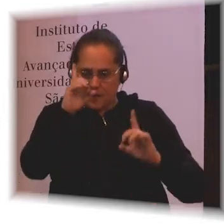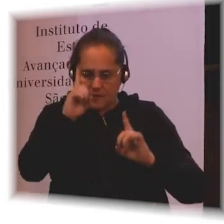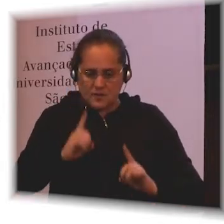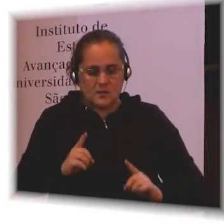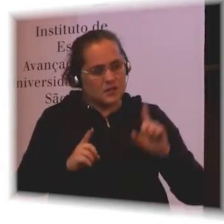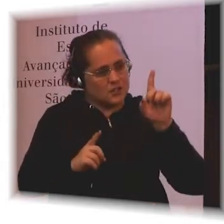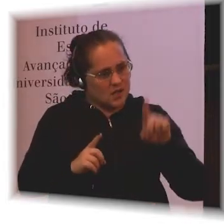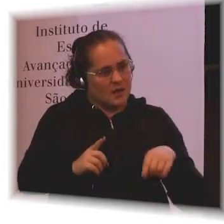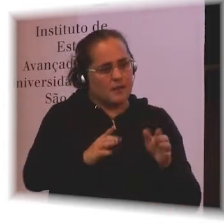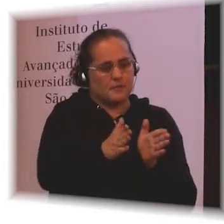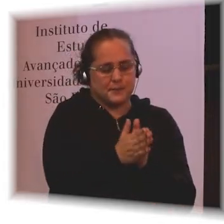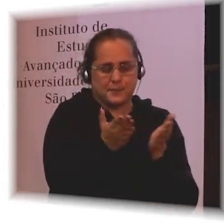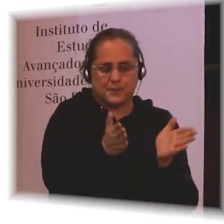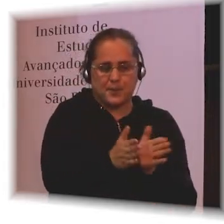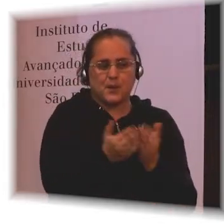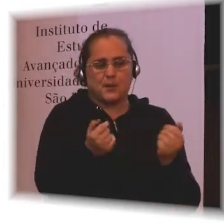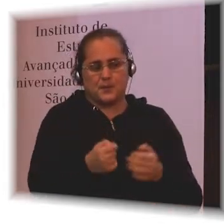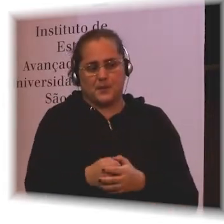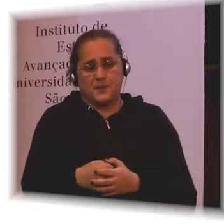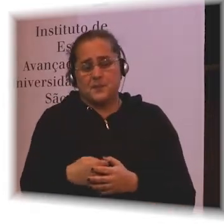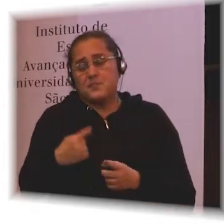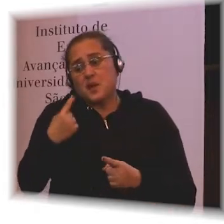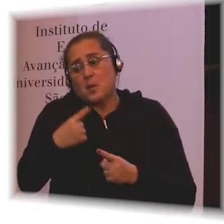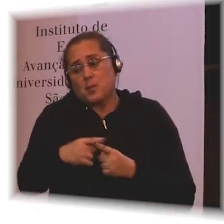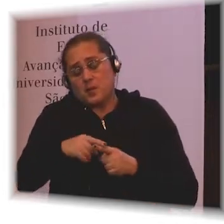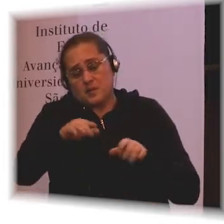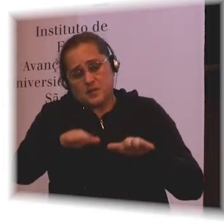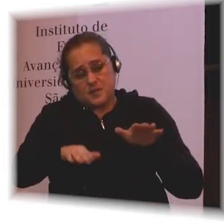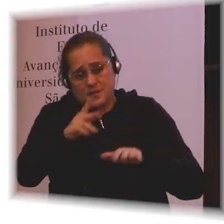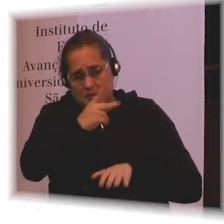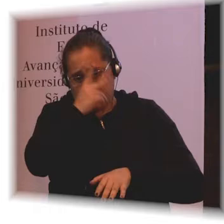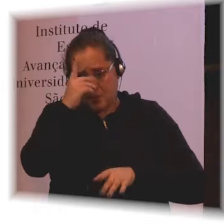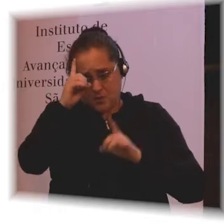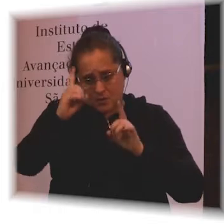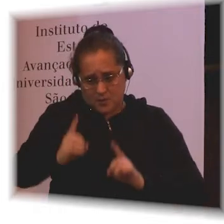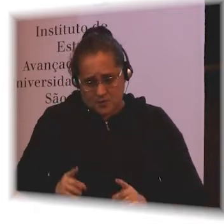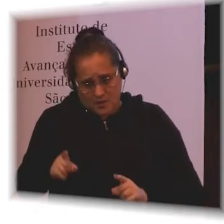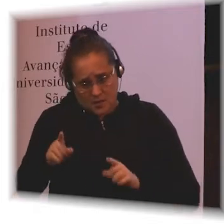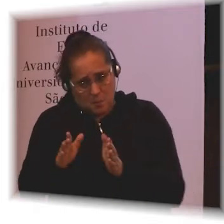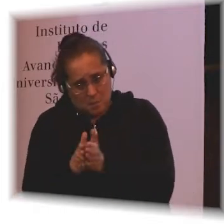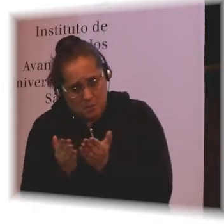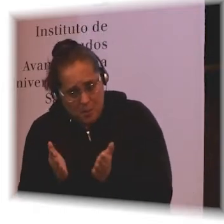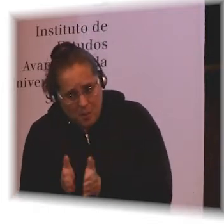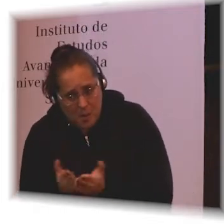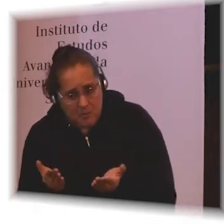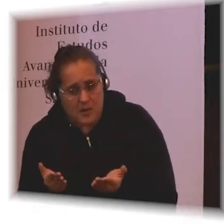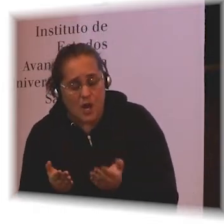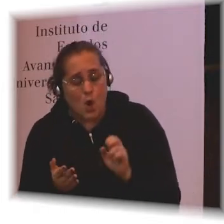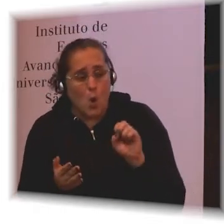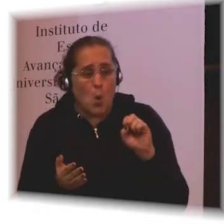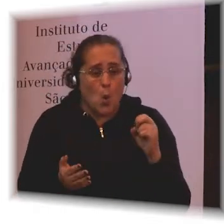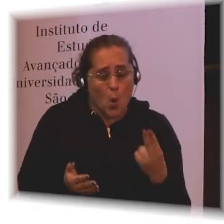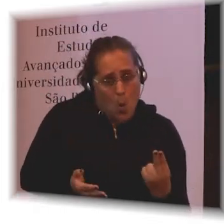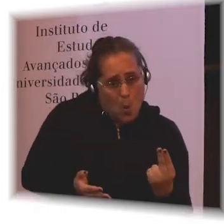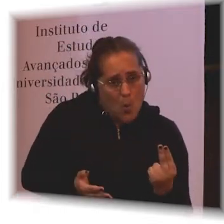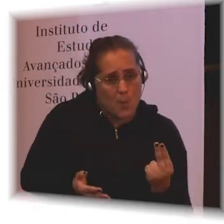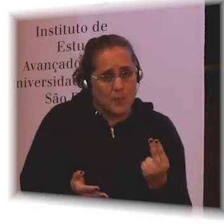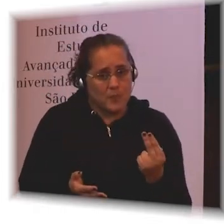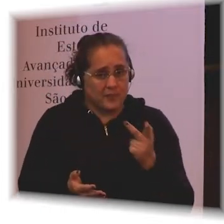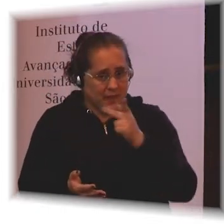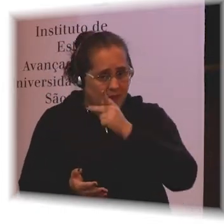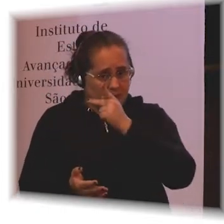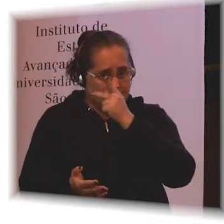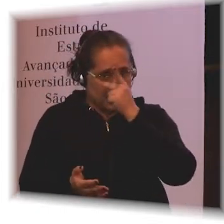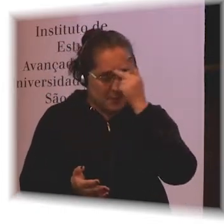become poorer or that people who are poor are more likely to become disabled. And it's probably both. And here again, there's